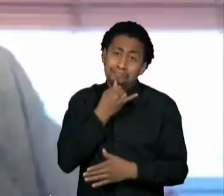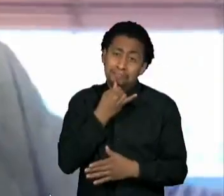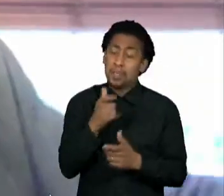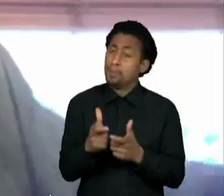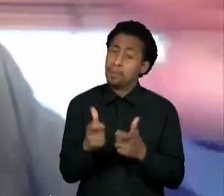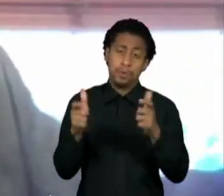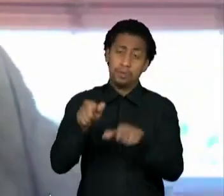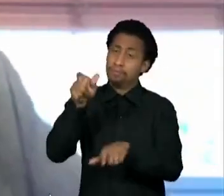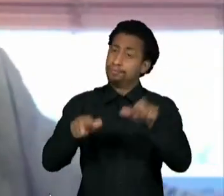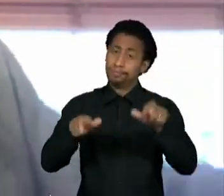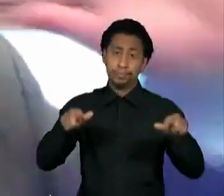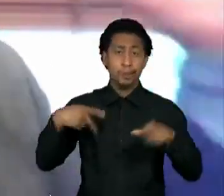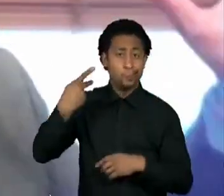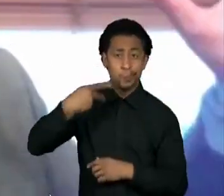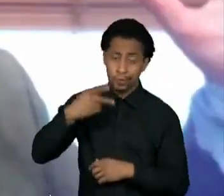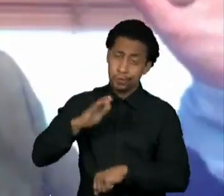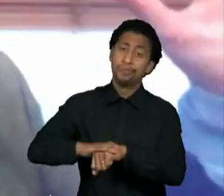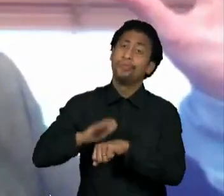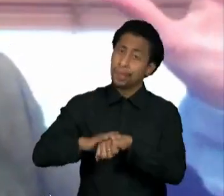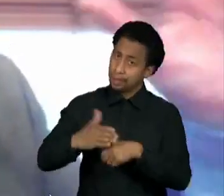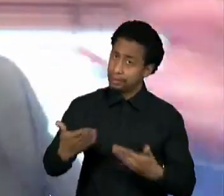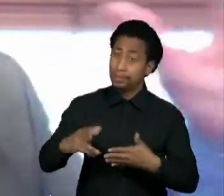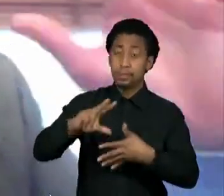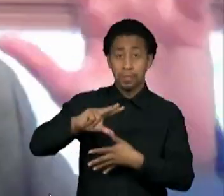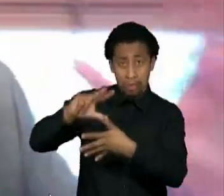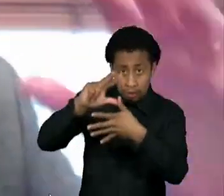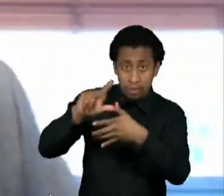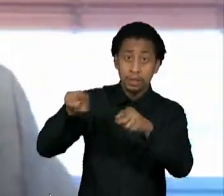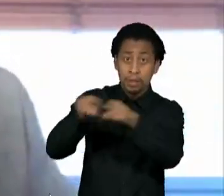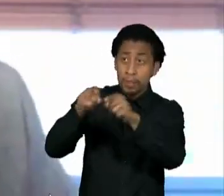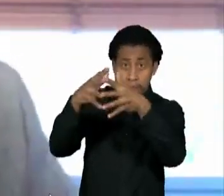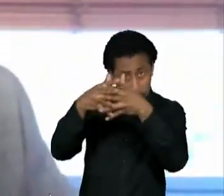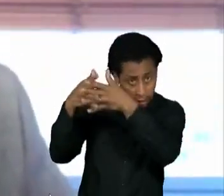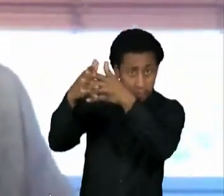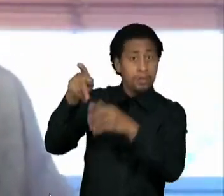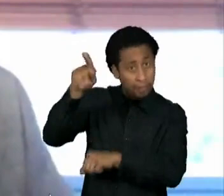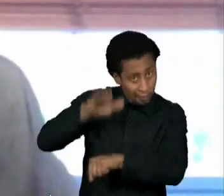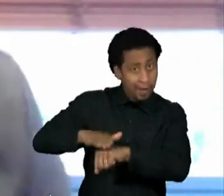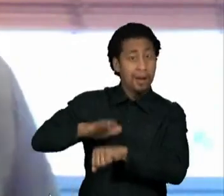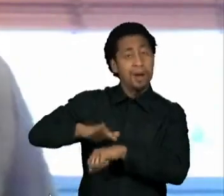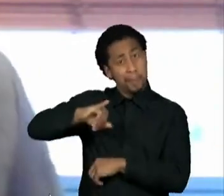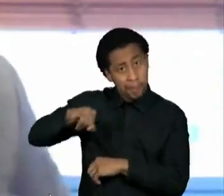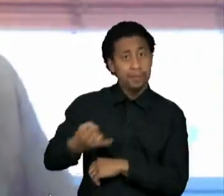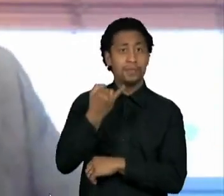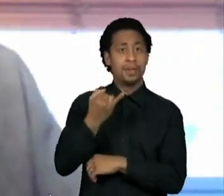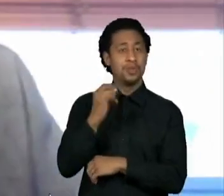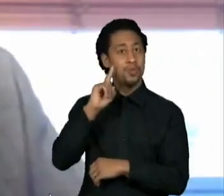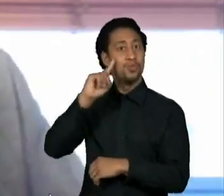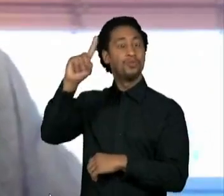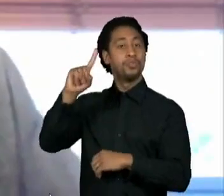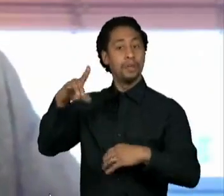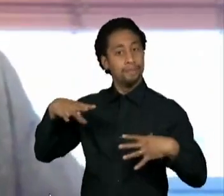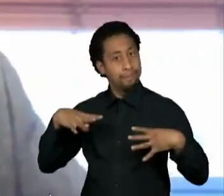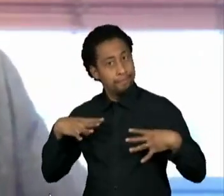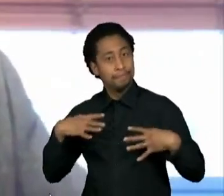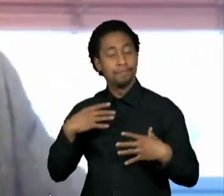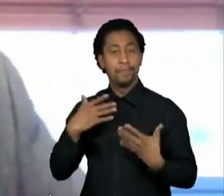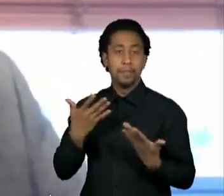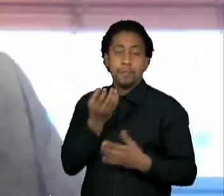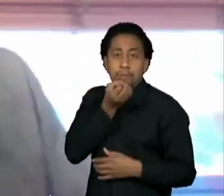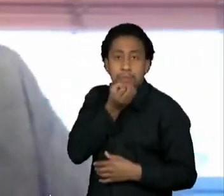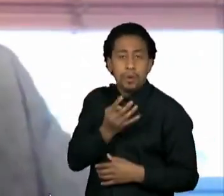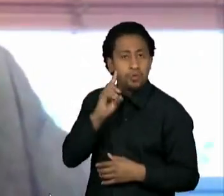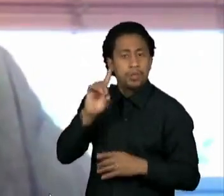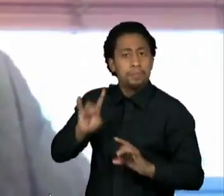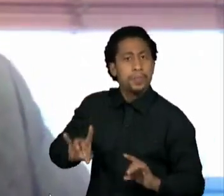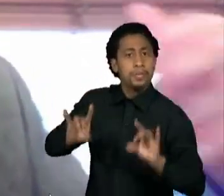across the political spectrum, across Latin America and the United States often, very often, make use, make political use of holidays. So